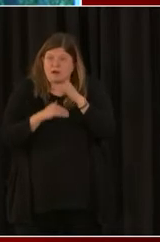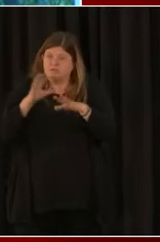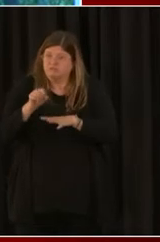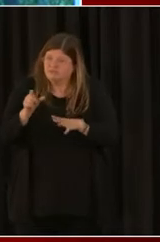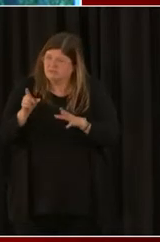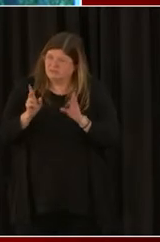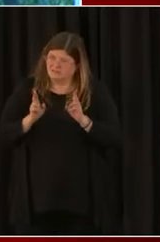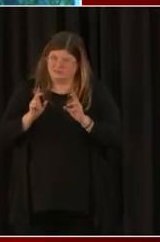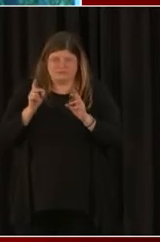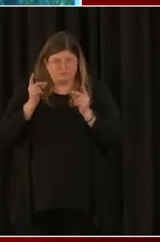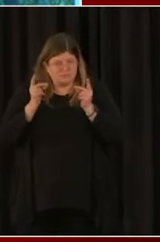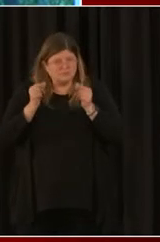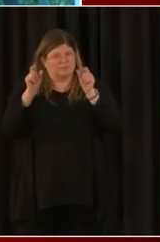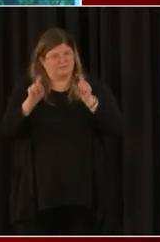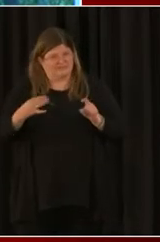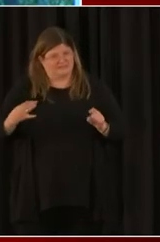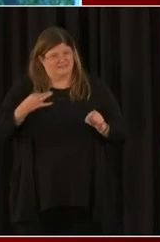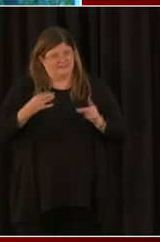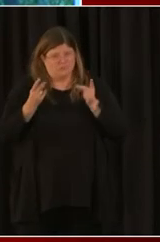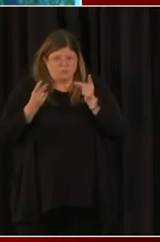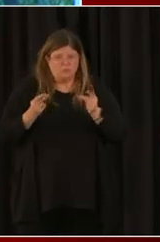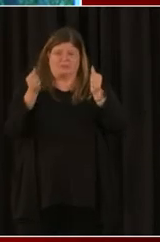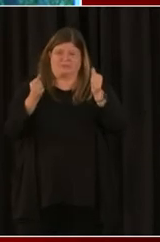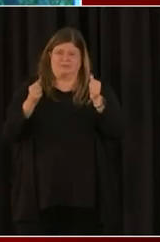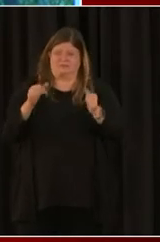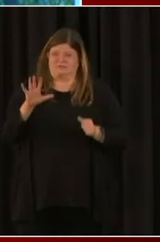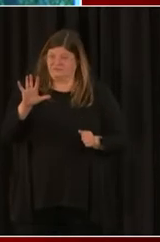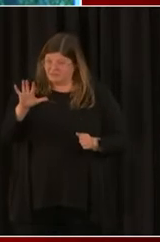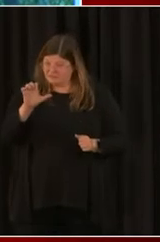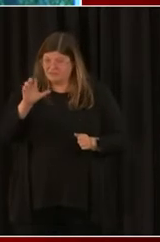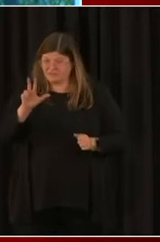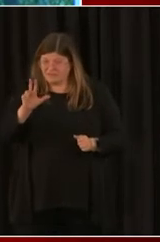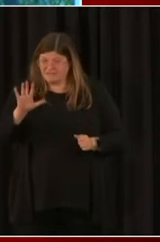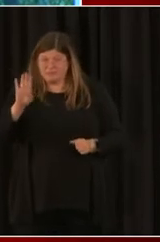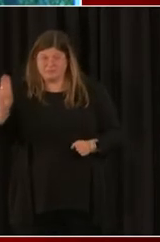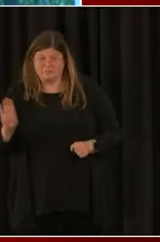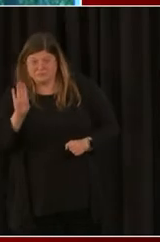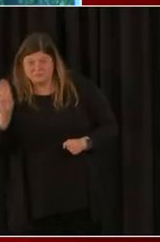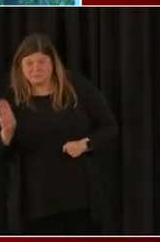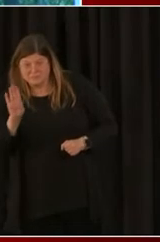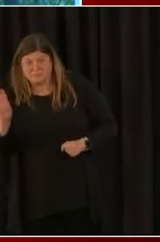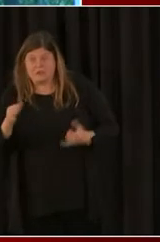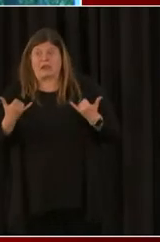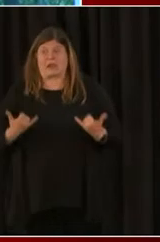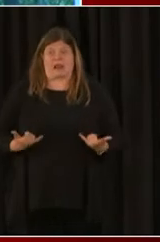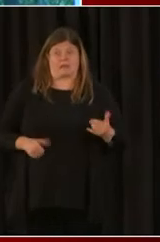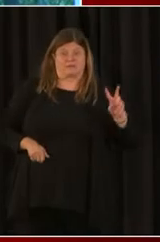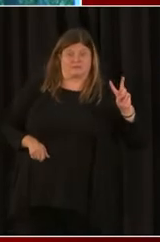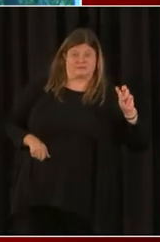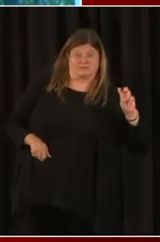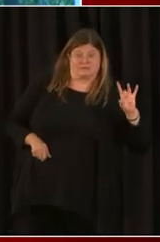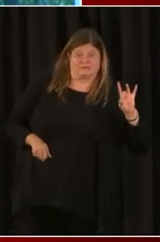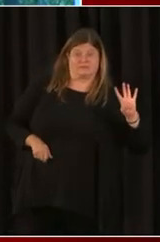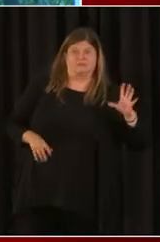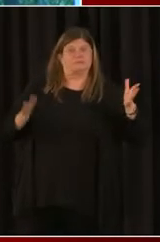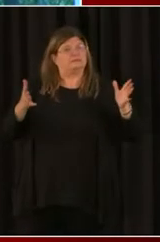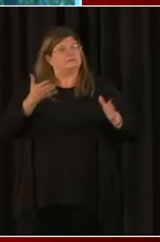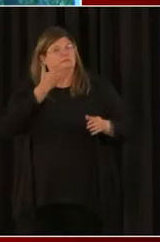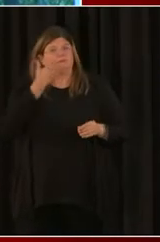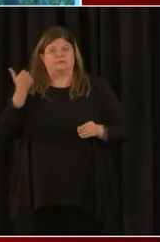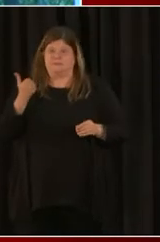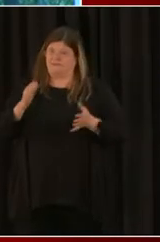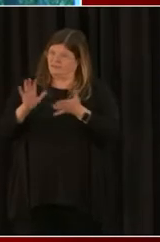that was $535 billion. So this is $284 billion. So please, please get your